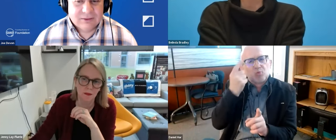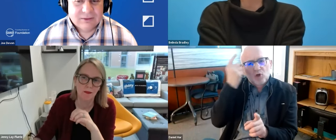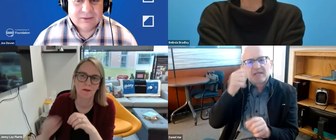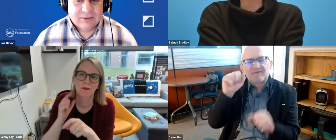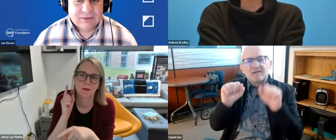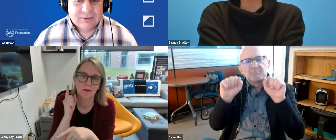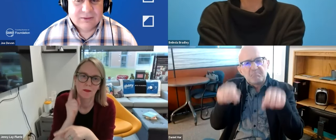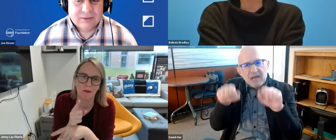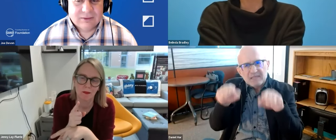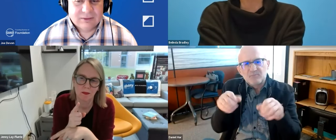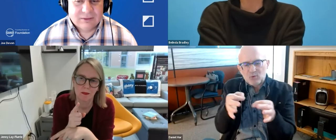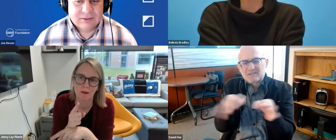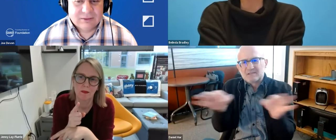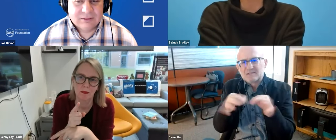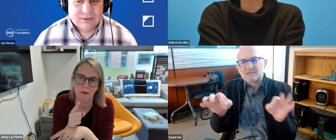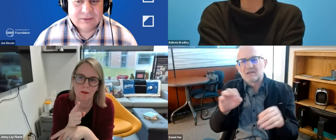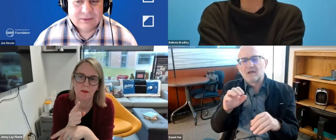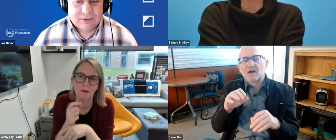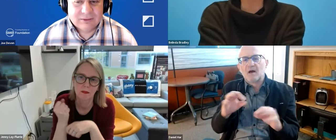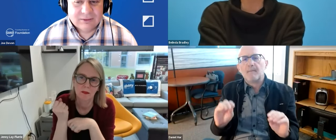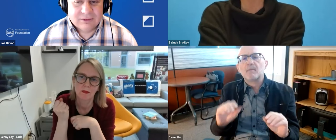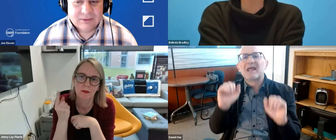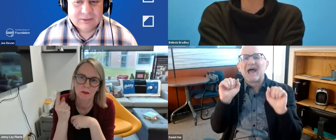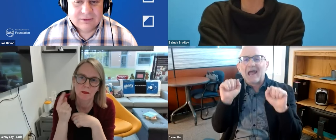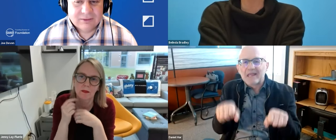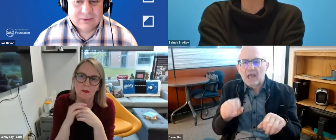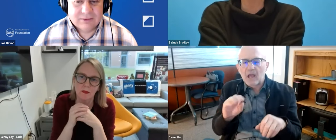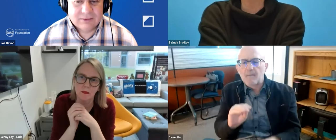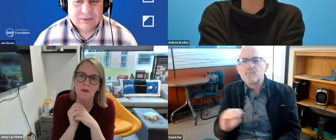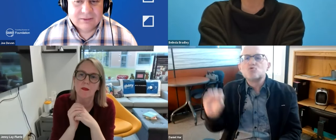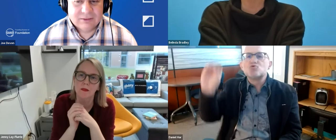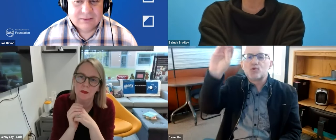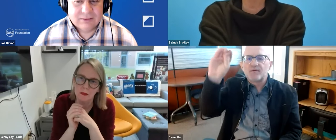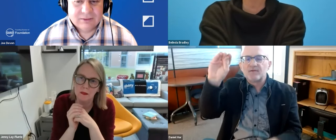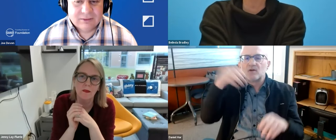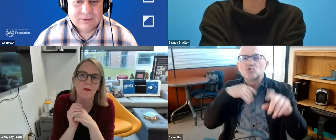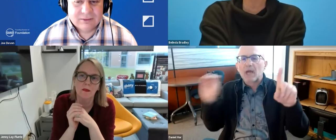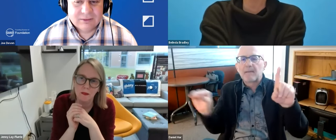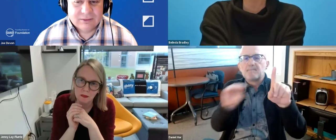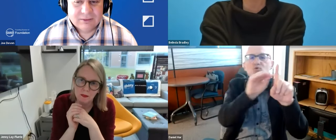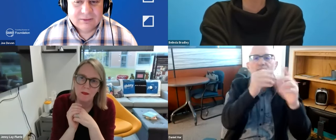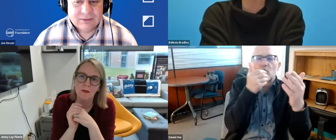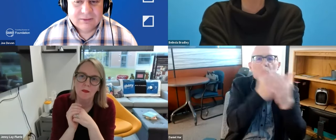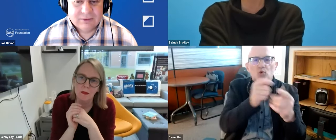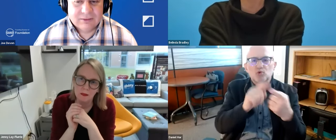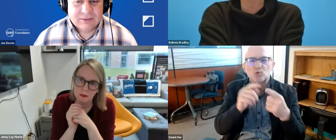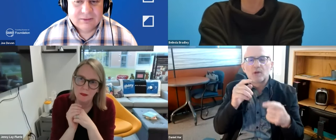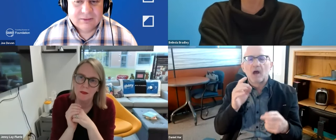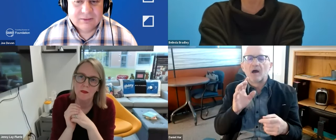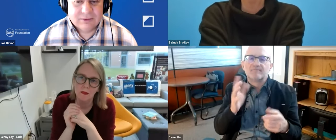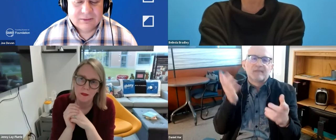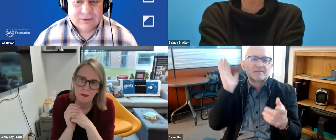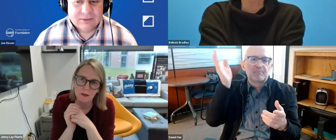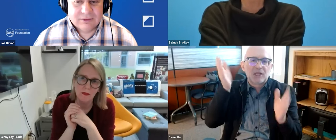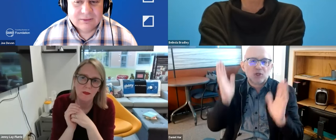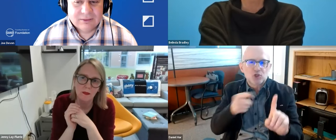But as far as the caption placement with Zoom and with Teams, it would be nice if there was an ability to move the captions